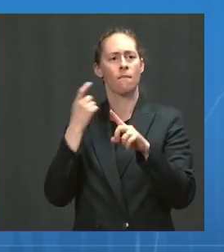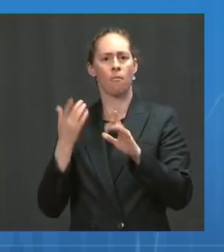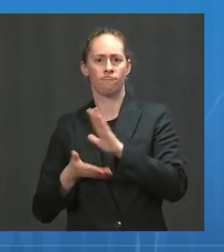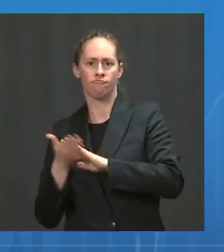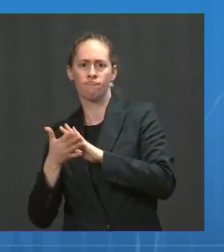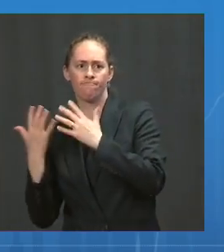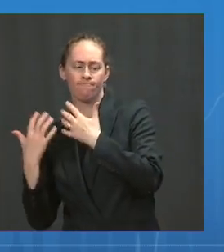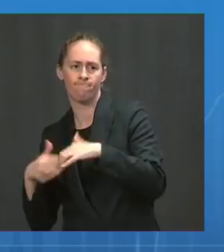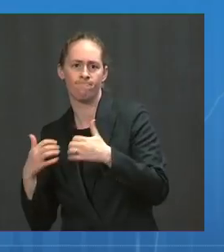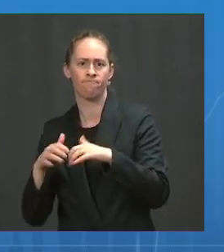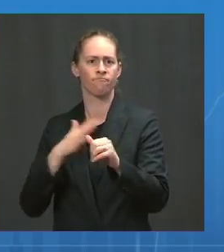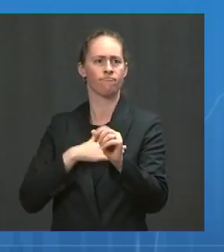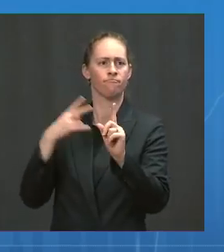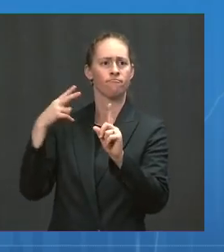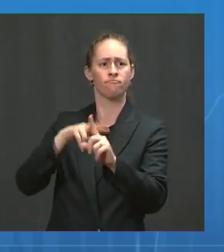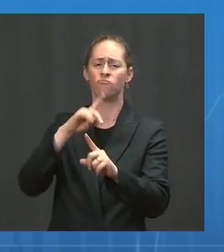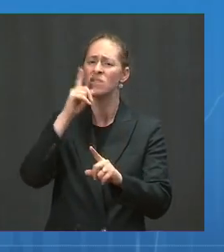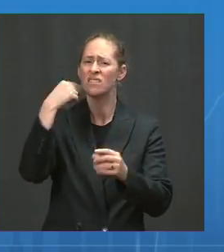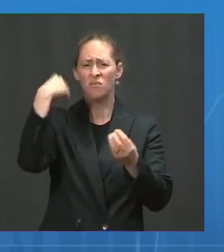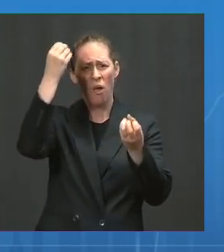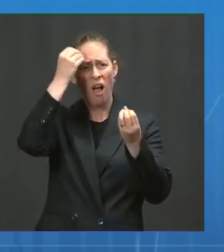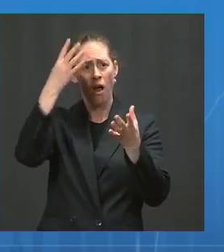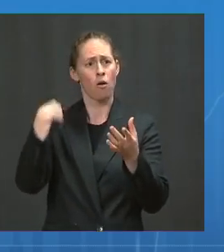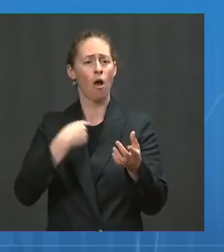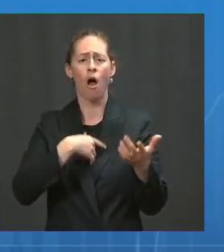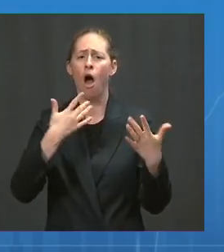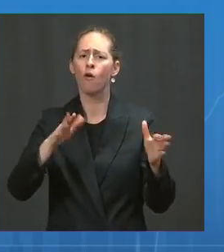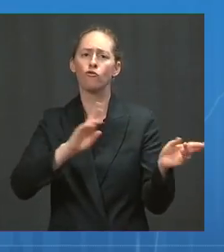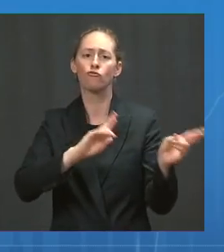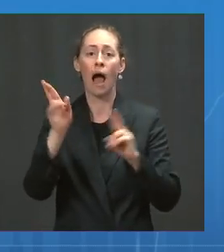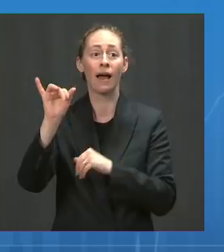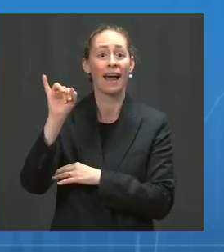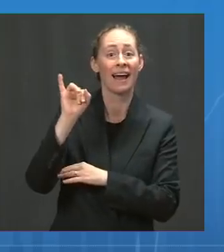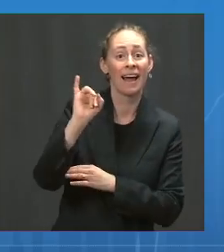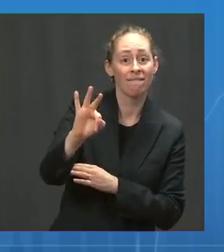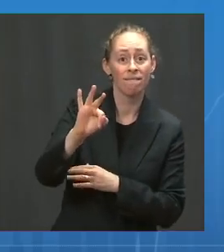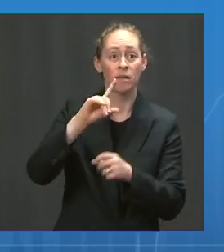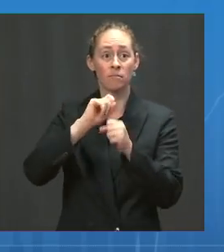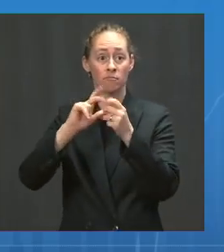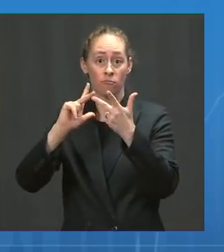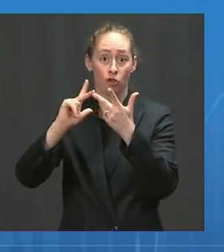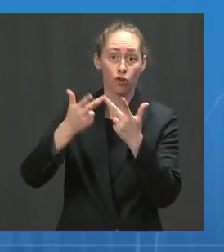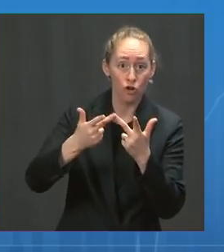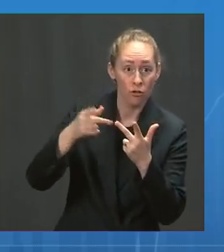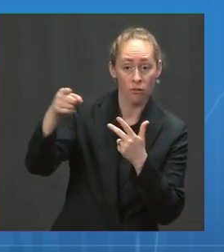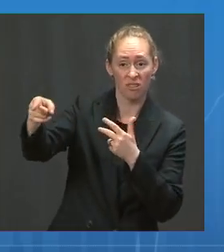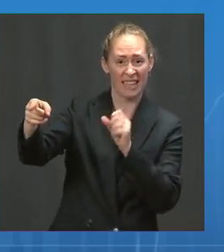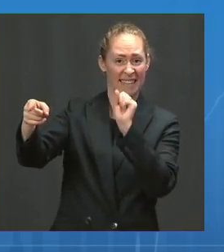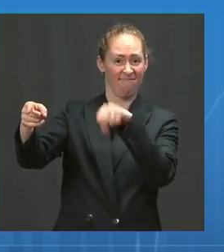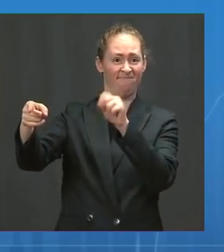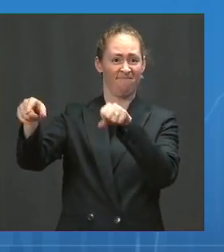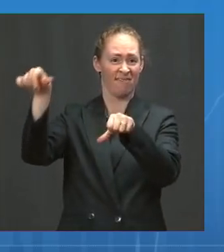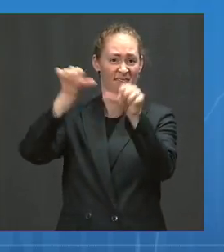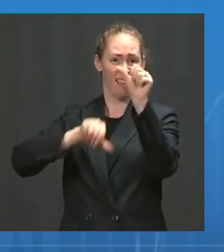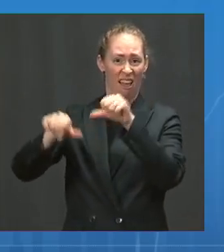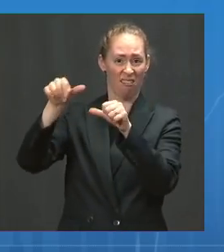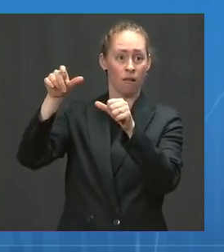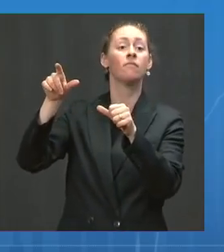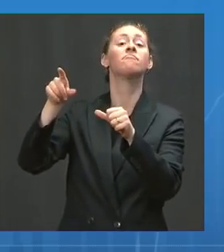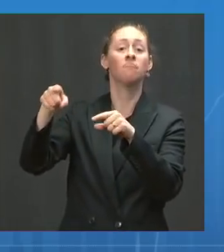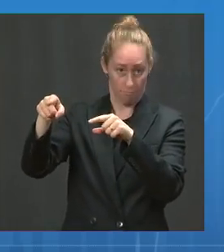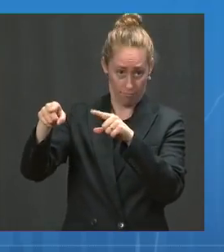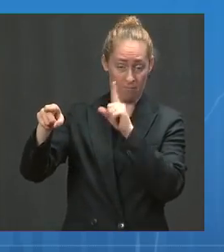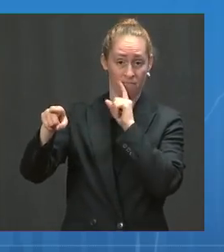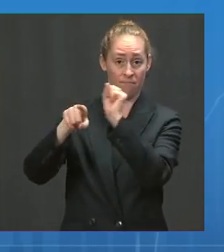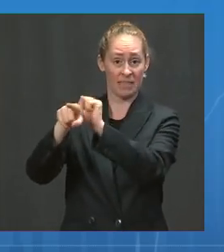scenario, including the possibility of boosters, if and when the science, as Dr. Fauci said, shows that they are needed,